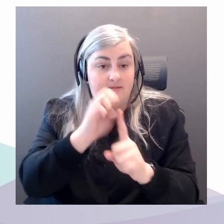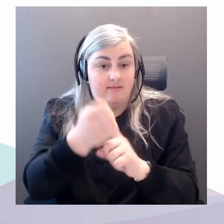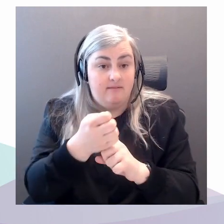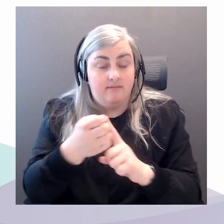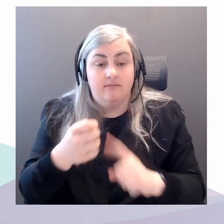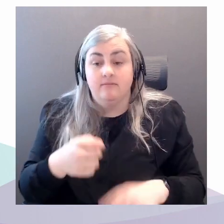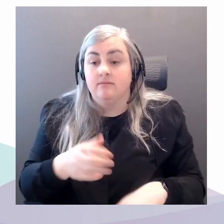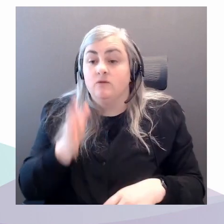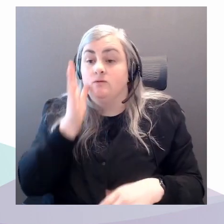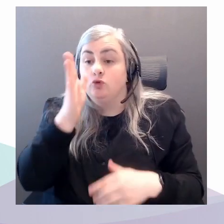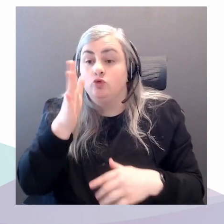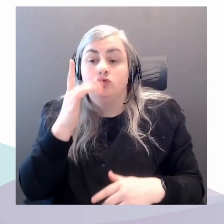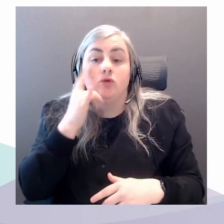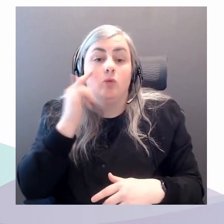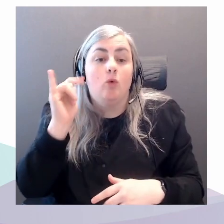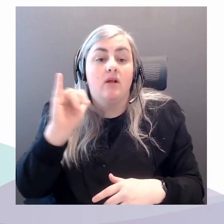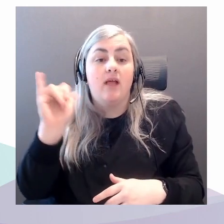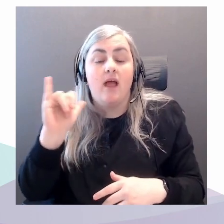how we imagine